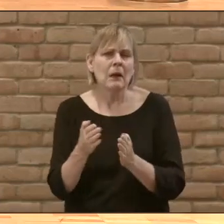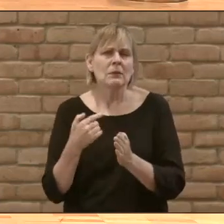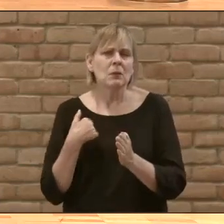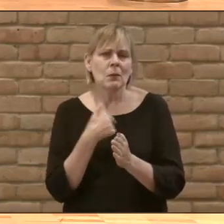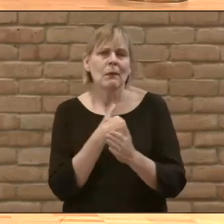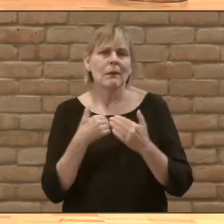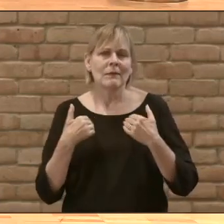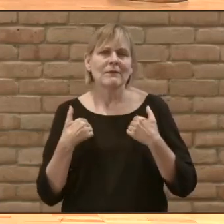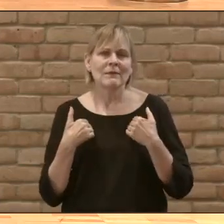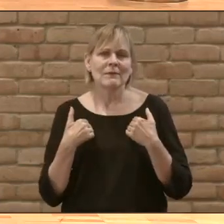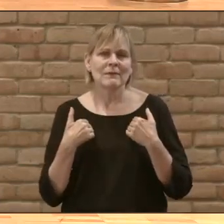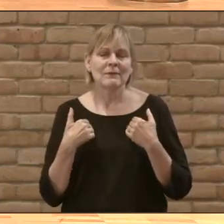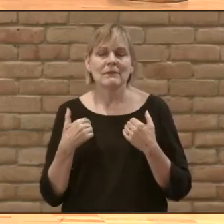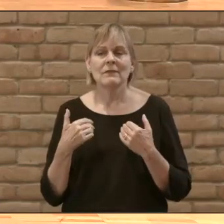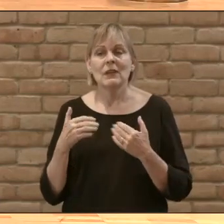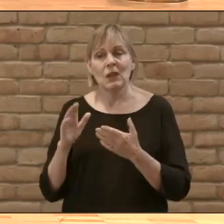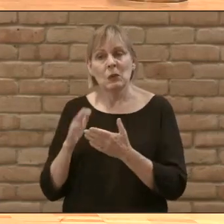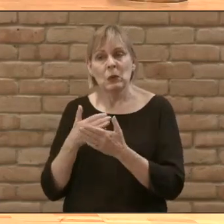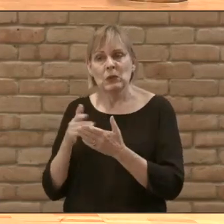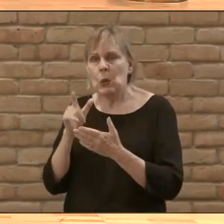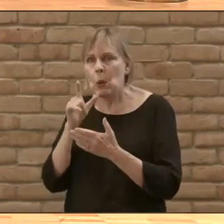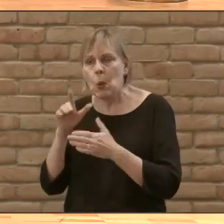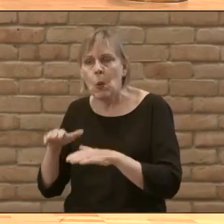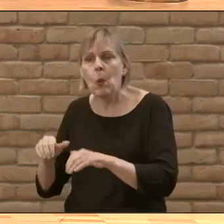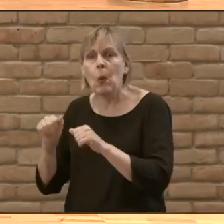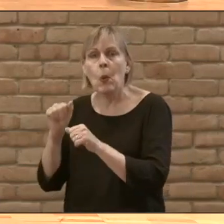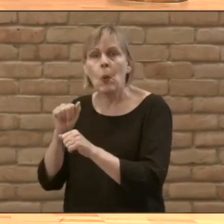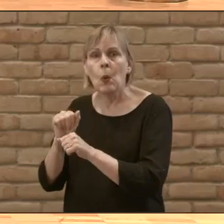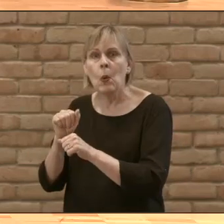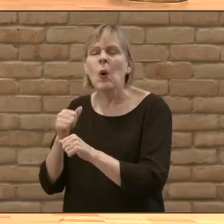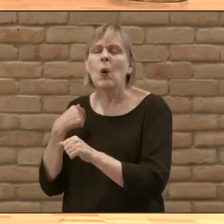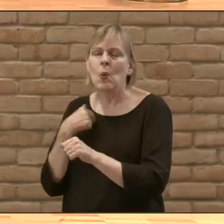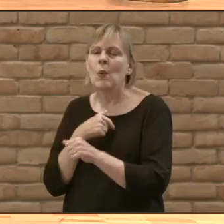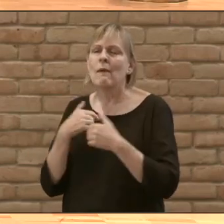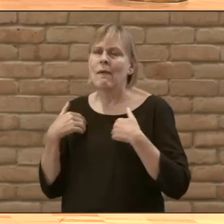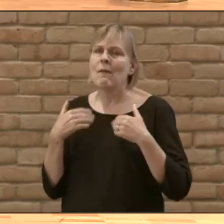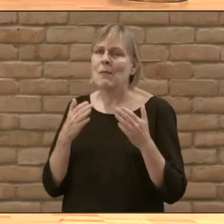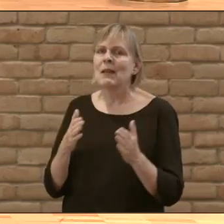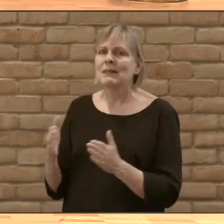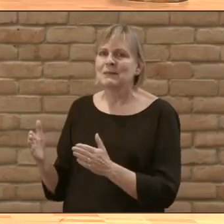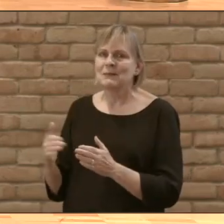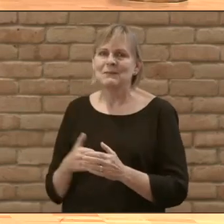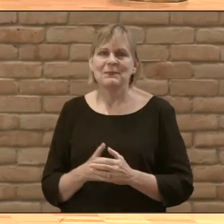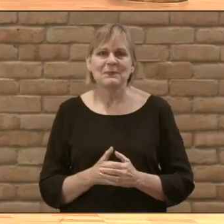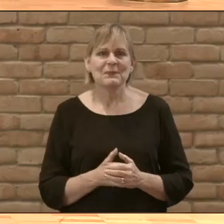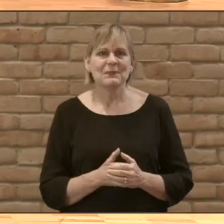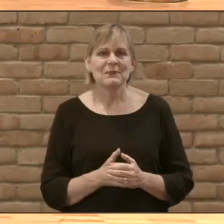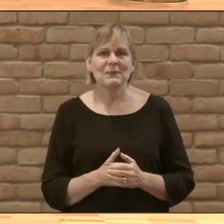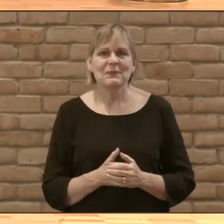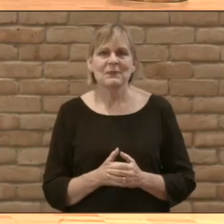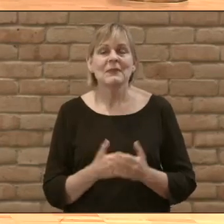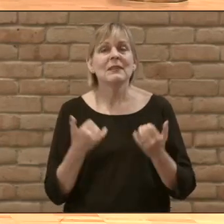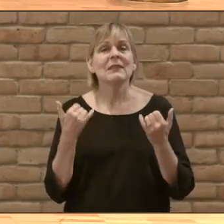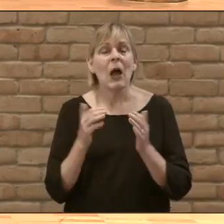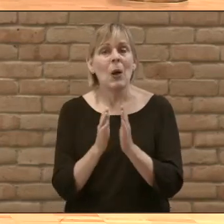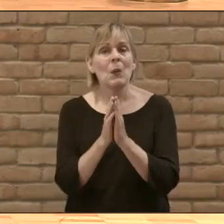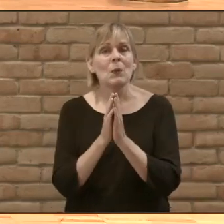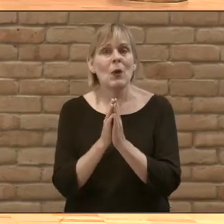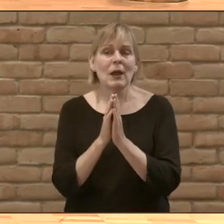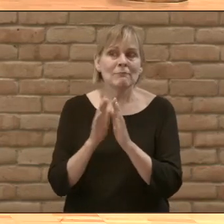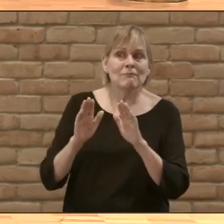as far as covering music and stuff at our Valley Creek campus. But we want to pray over Carl